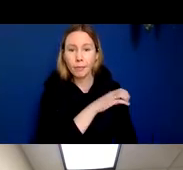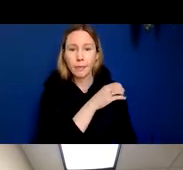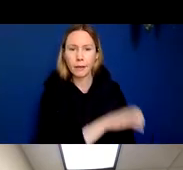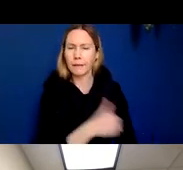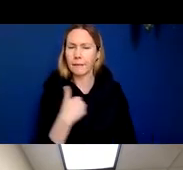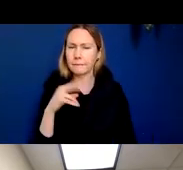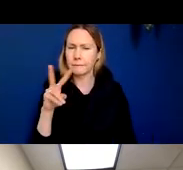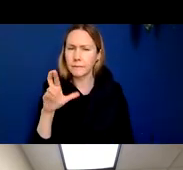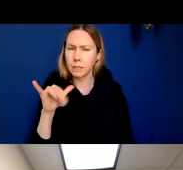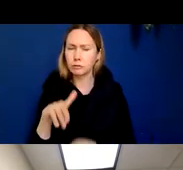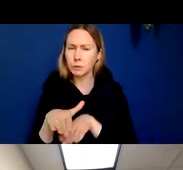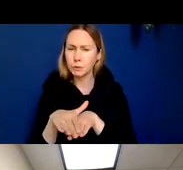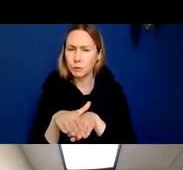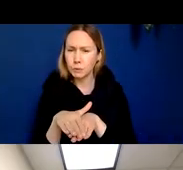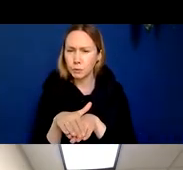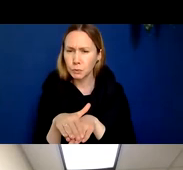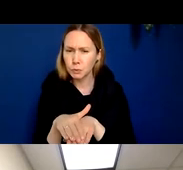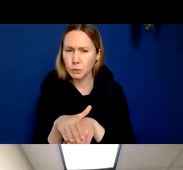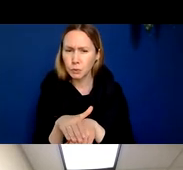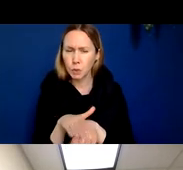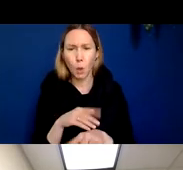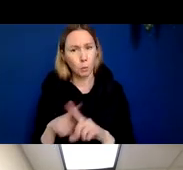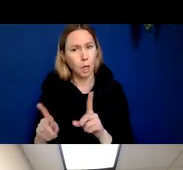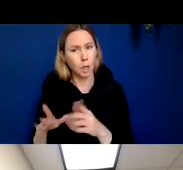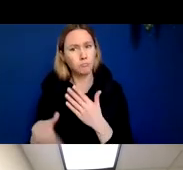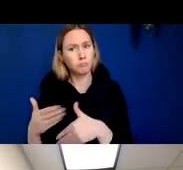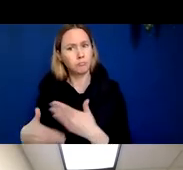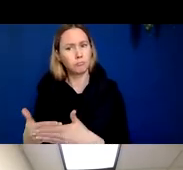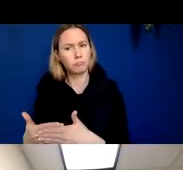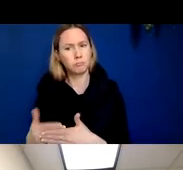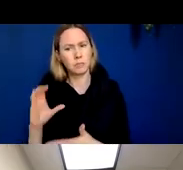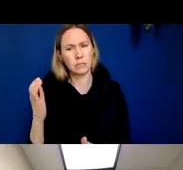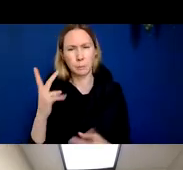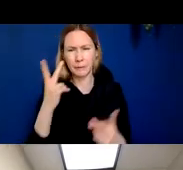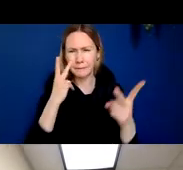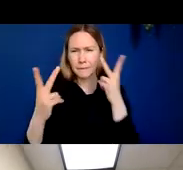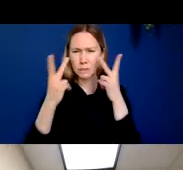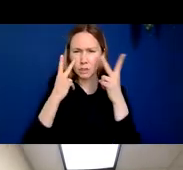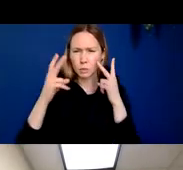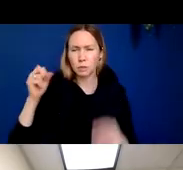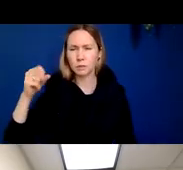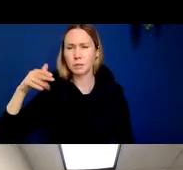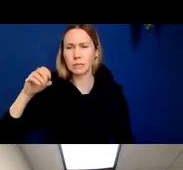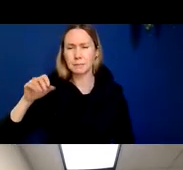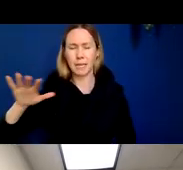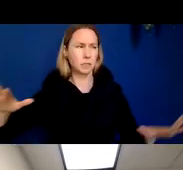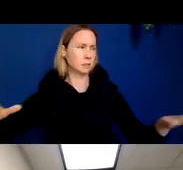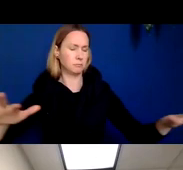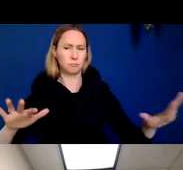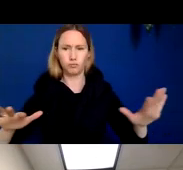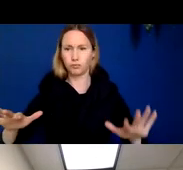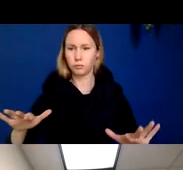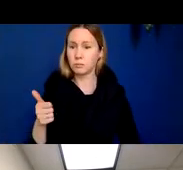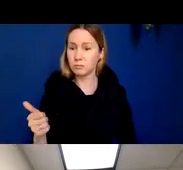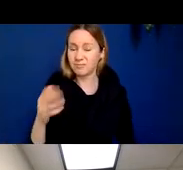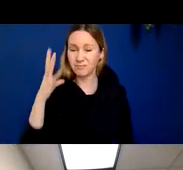slow and progressive, slow but progressive impairment in visual spatial function, in visual function. This patient